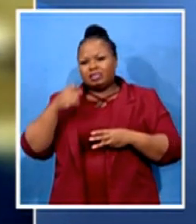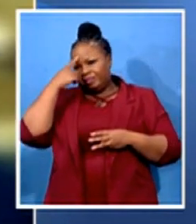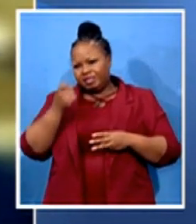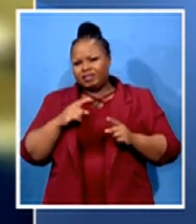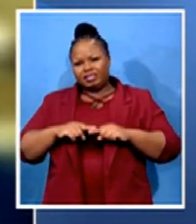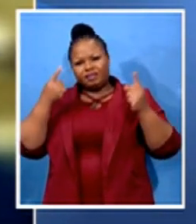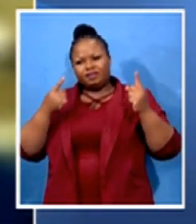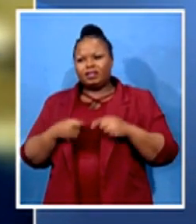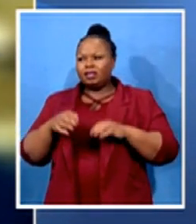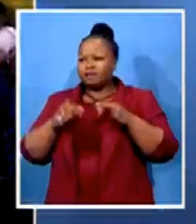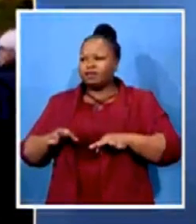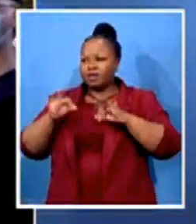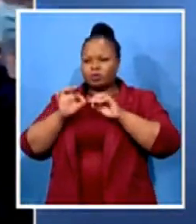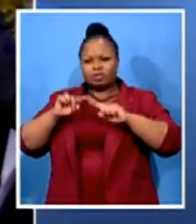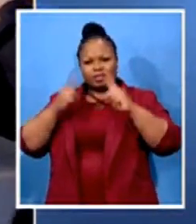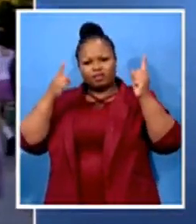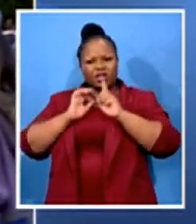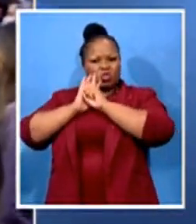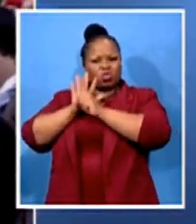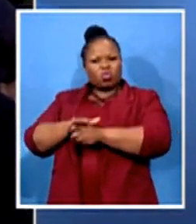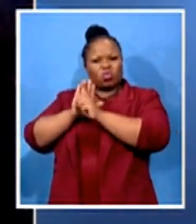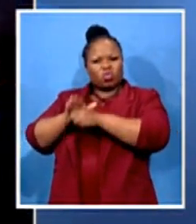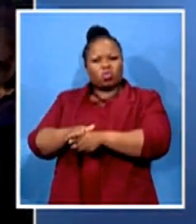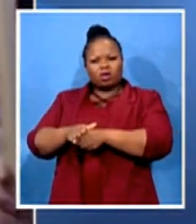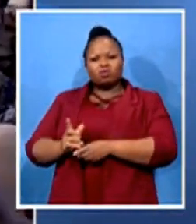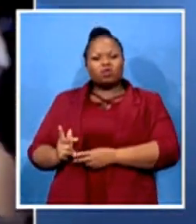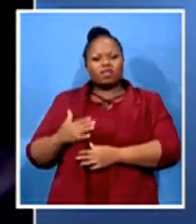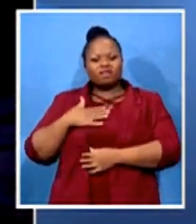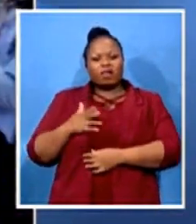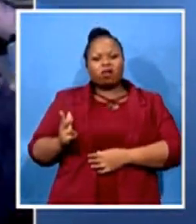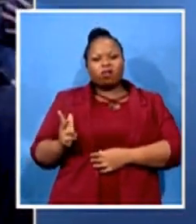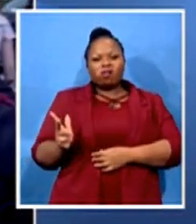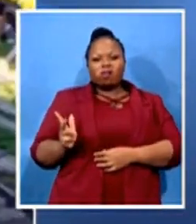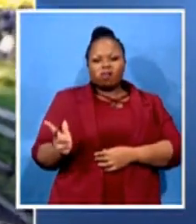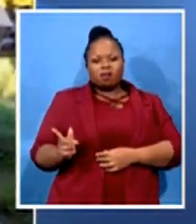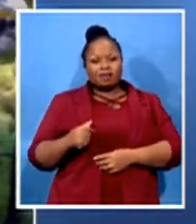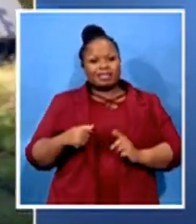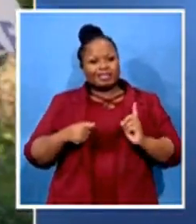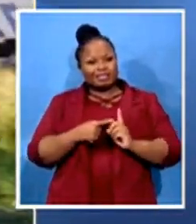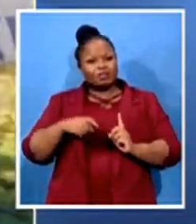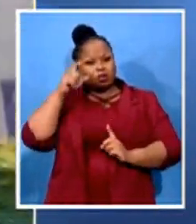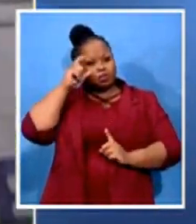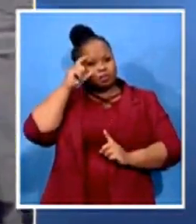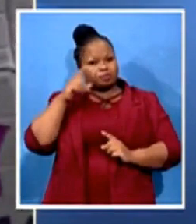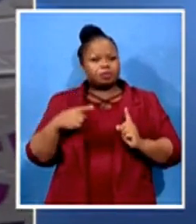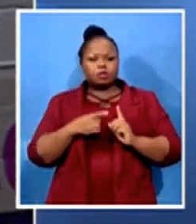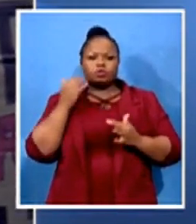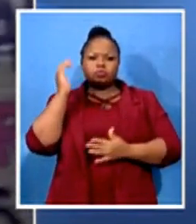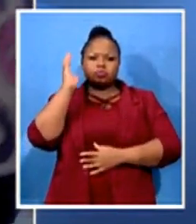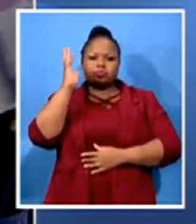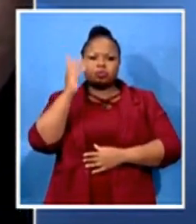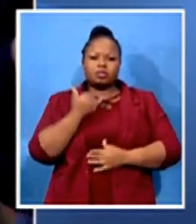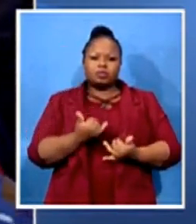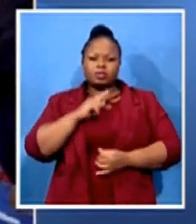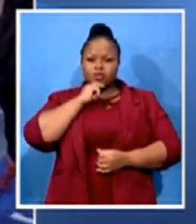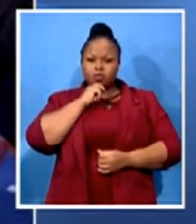feeling sidelined. And I think his speech today, early hours of this morning, South African time or Central time,